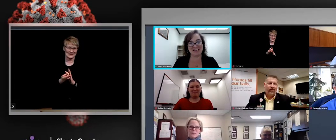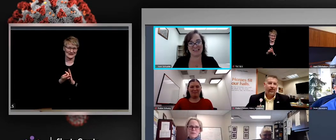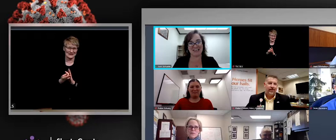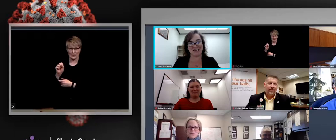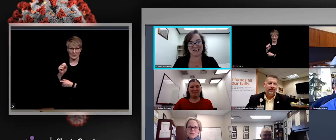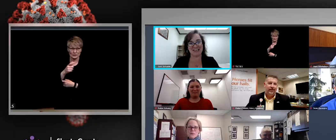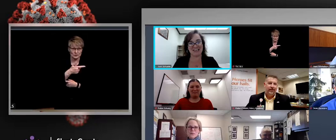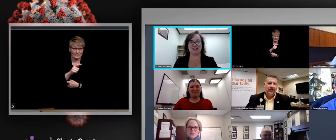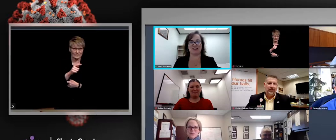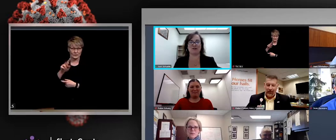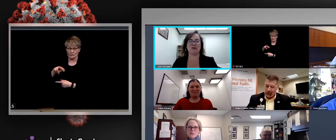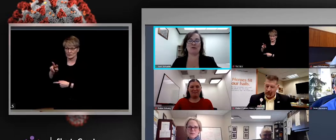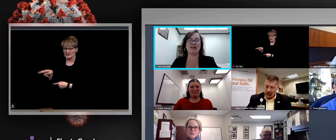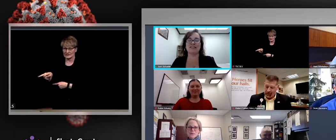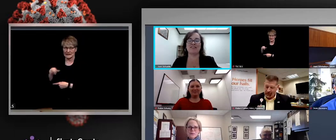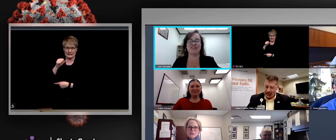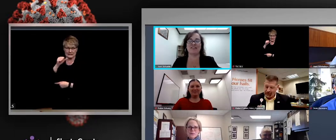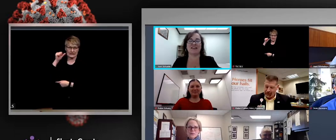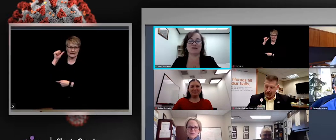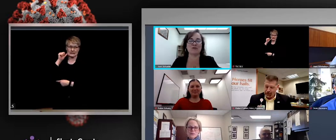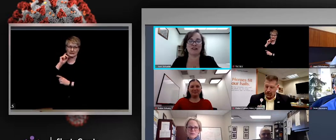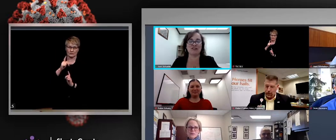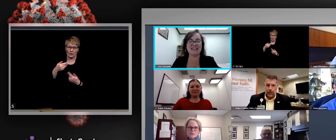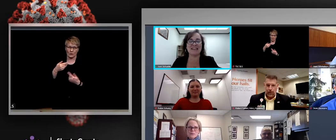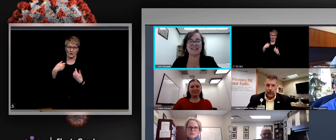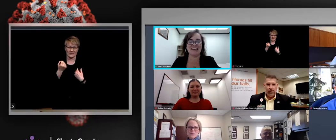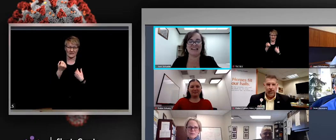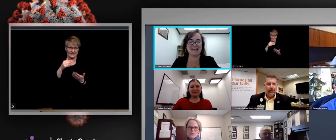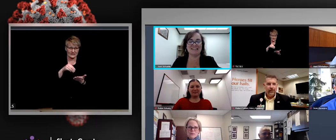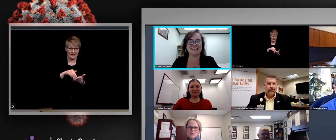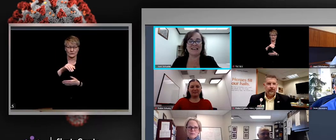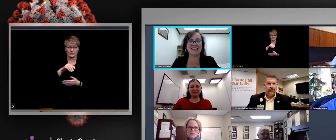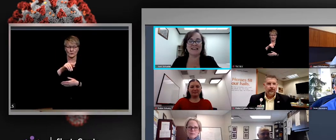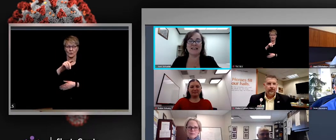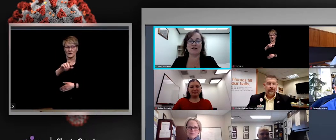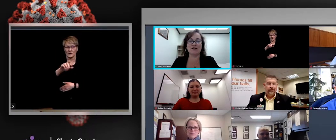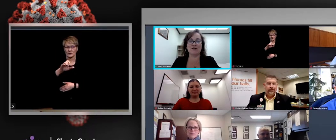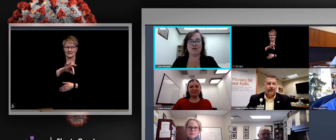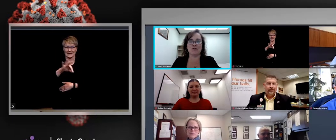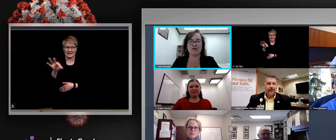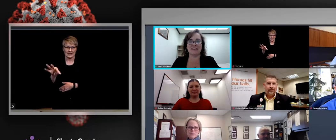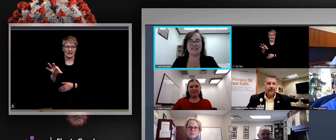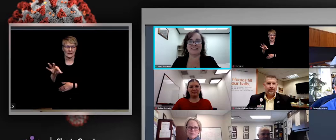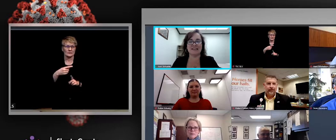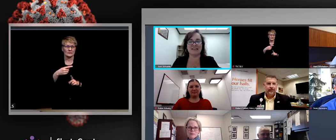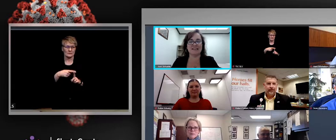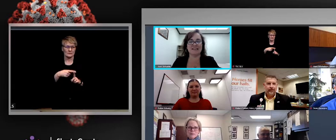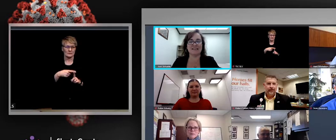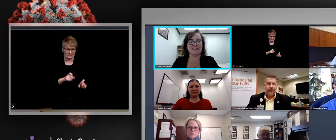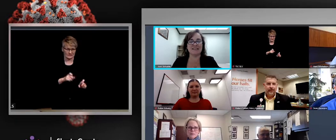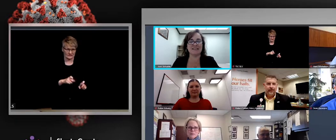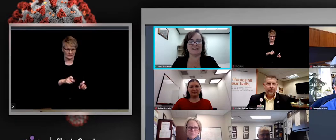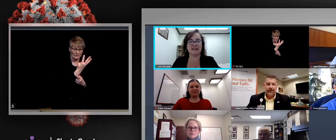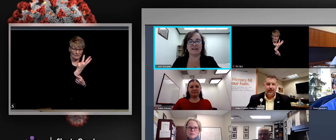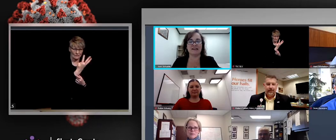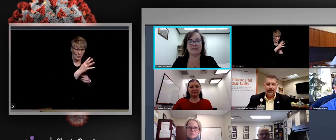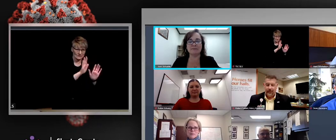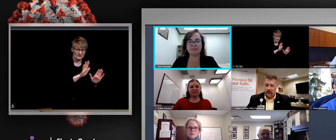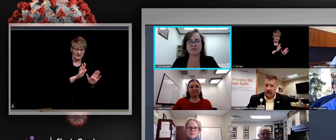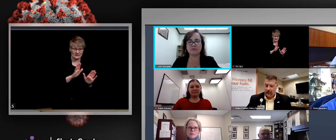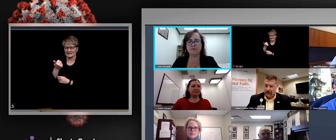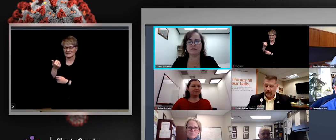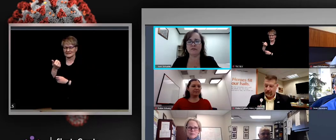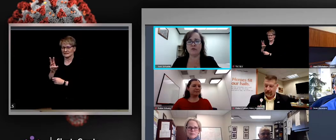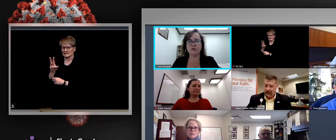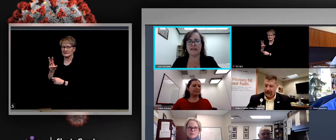22nd, from yesterday's report, we have 11,199 cases, including four from Sunday and 16 from Monday.